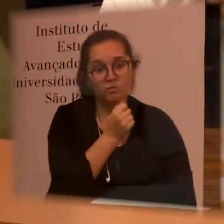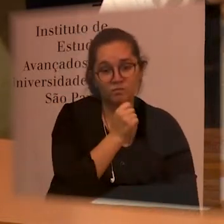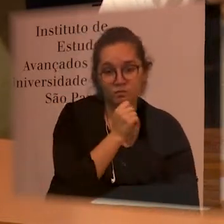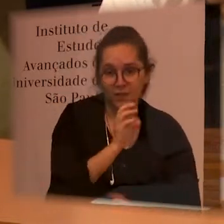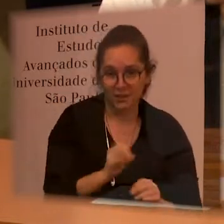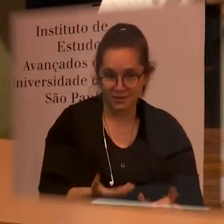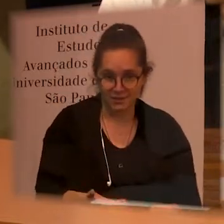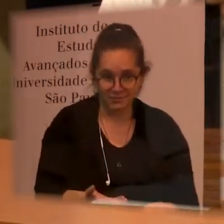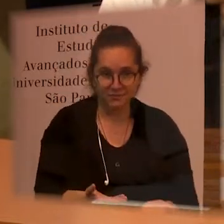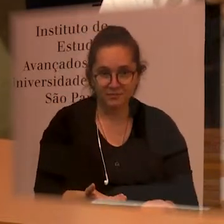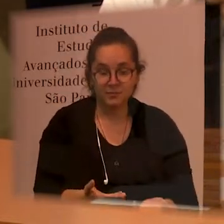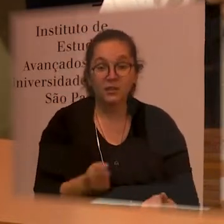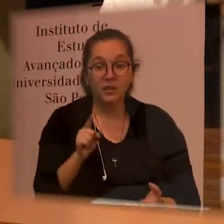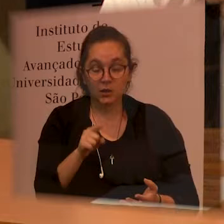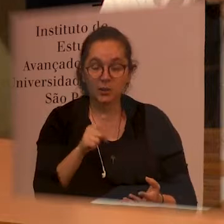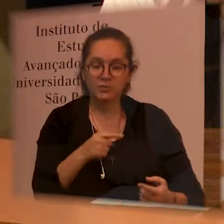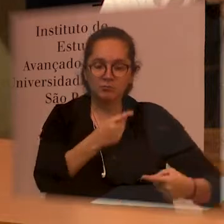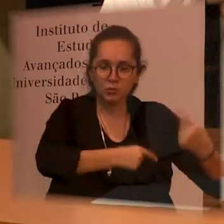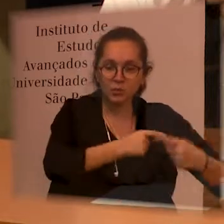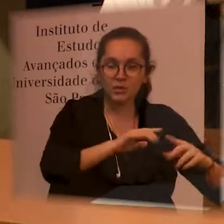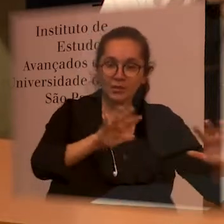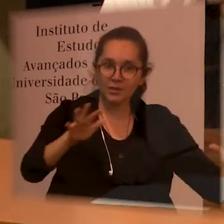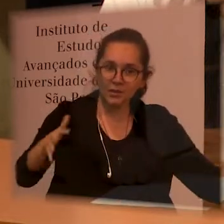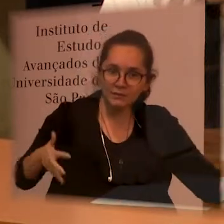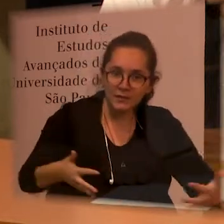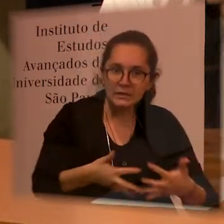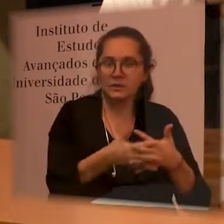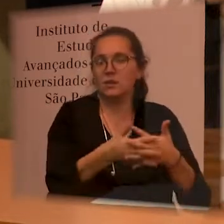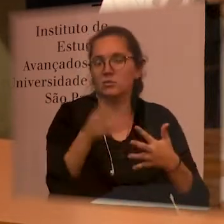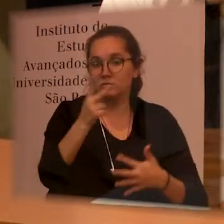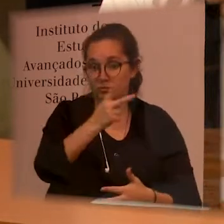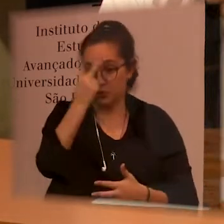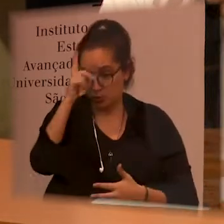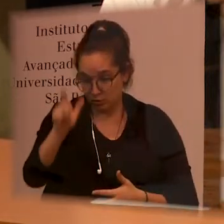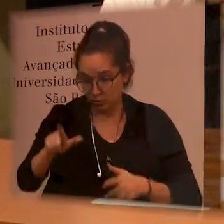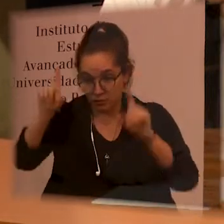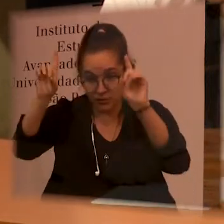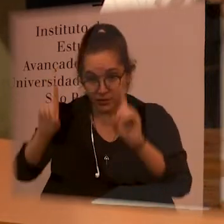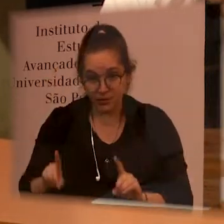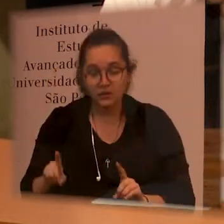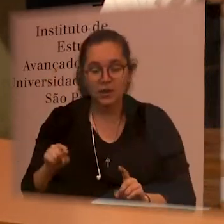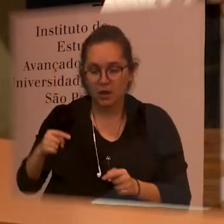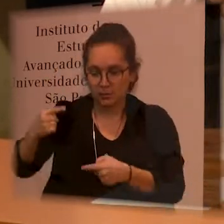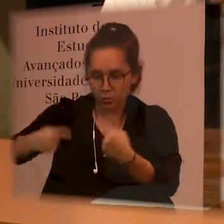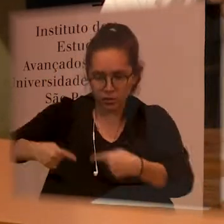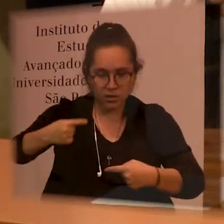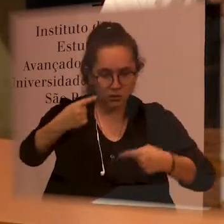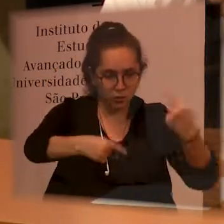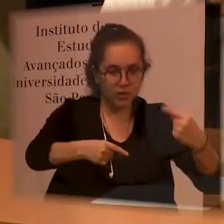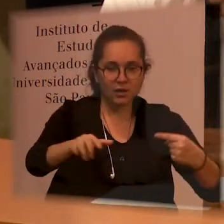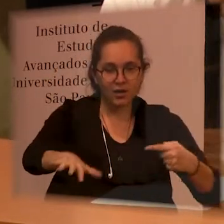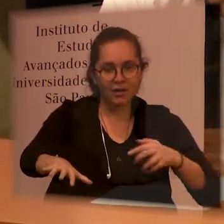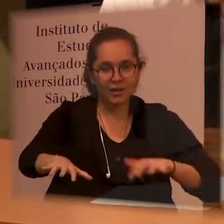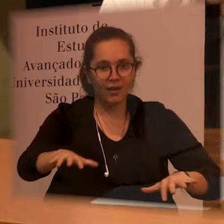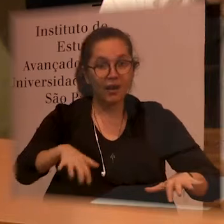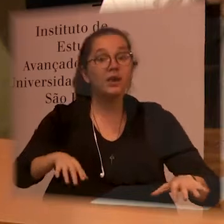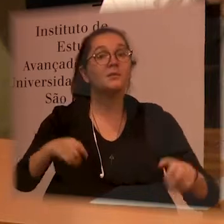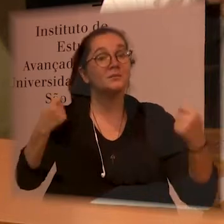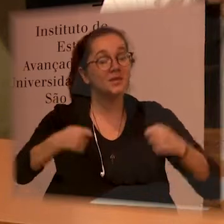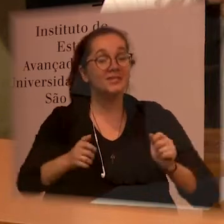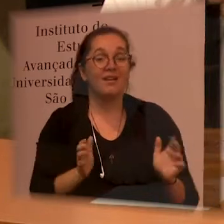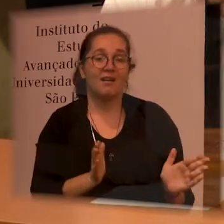transversal policy with people with disability is involves allowing that policies from